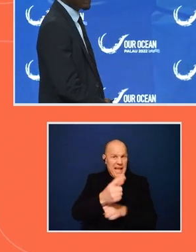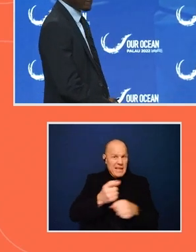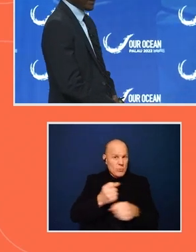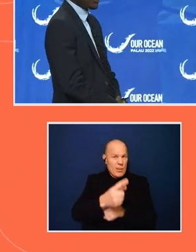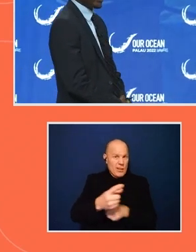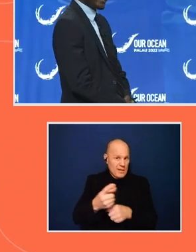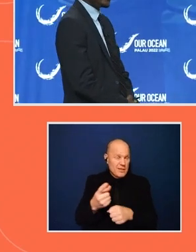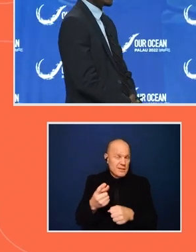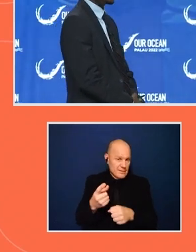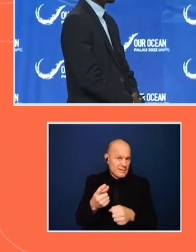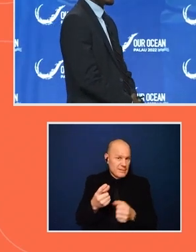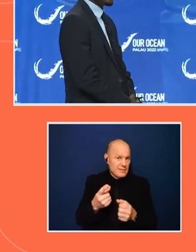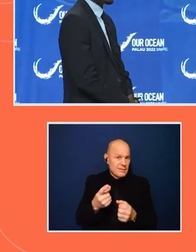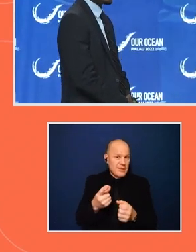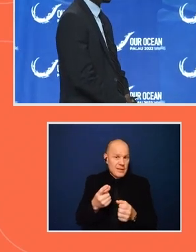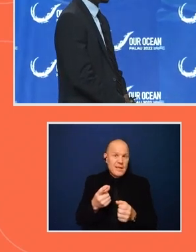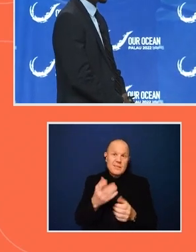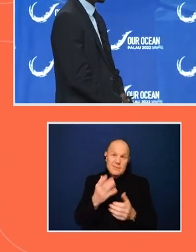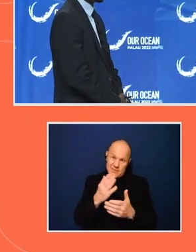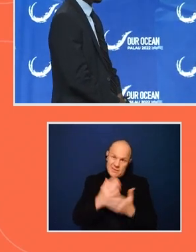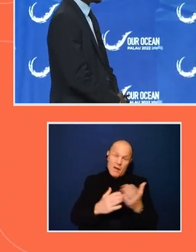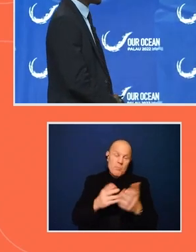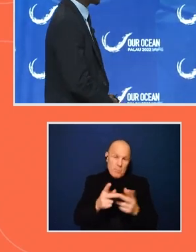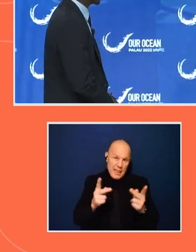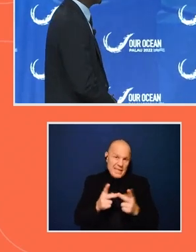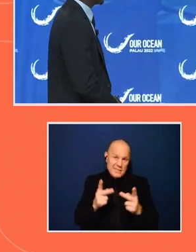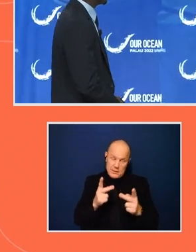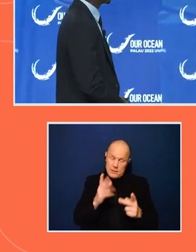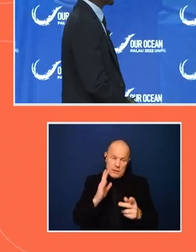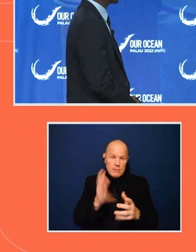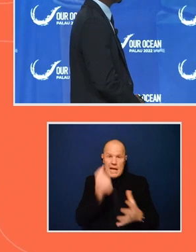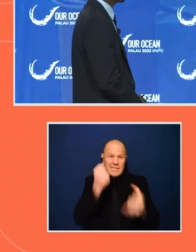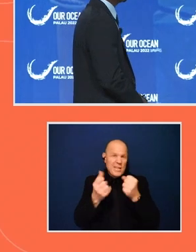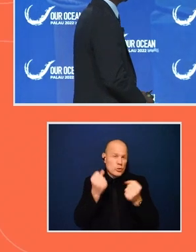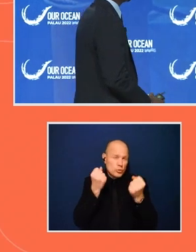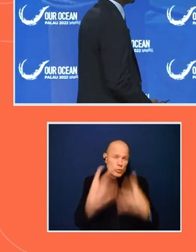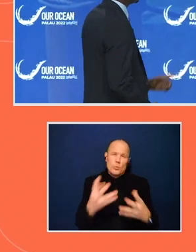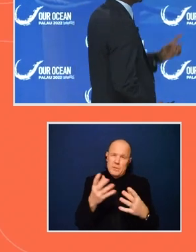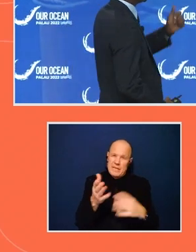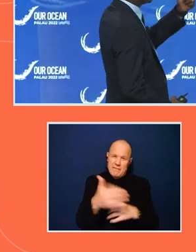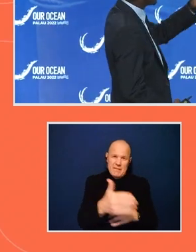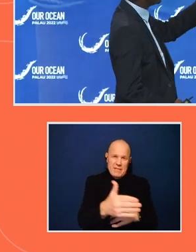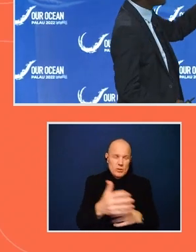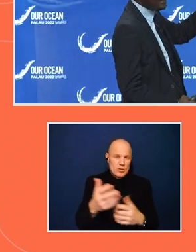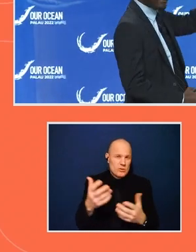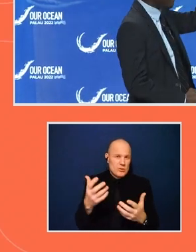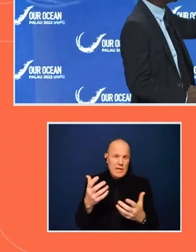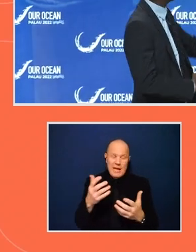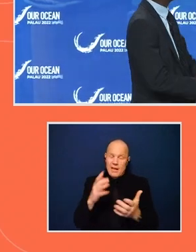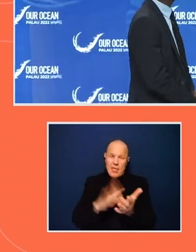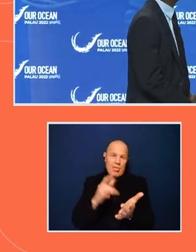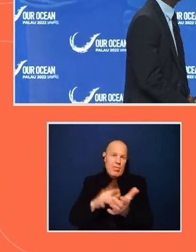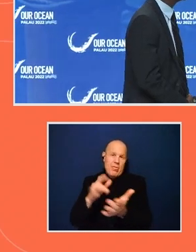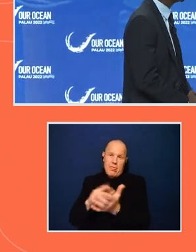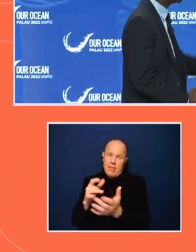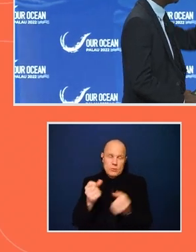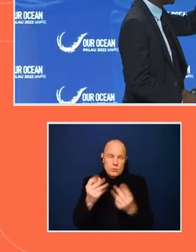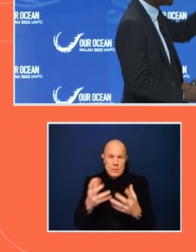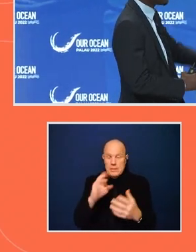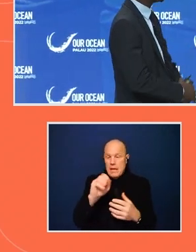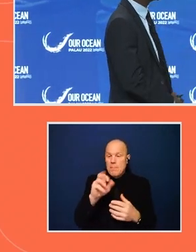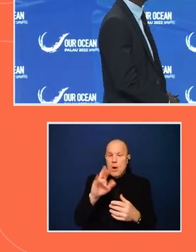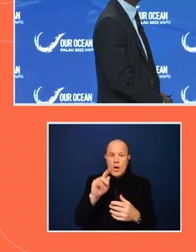are overfished and 67% are over-exploited. Now, Mauritanian, sorry, that's the French